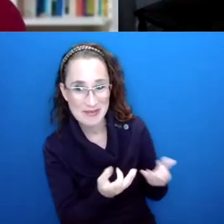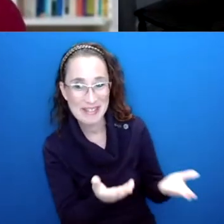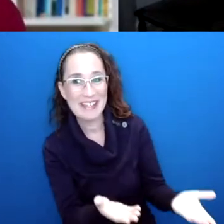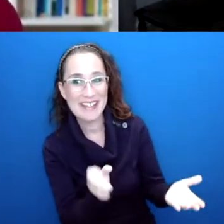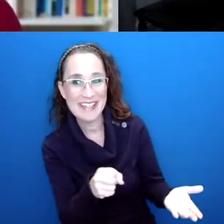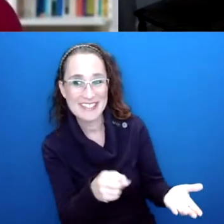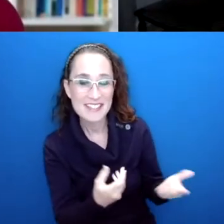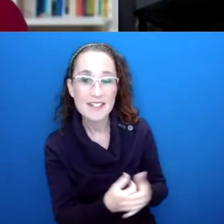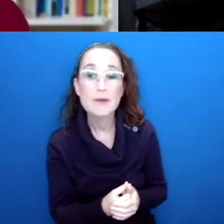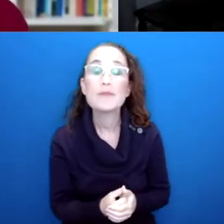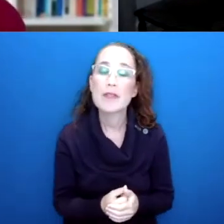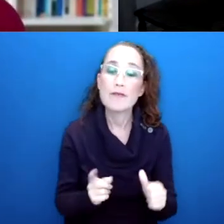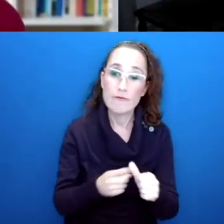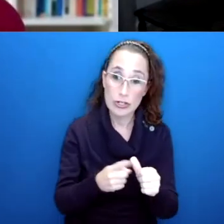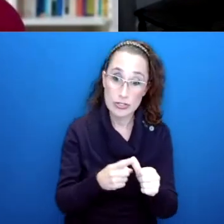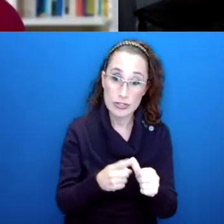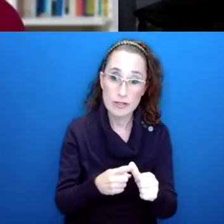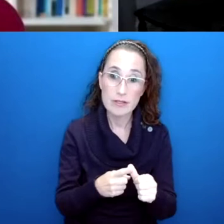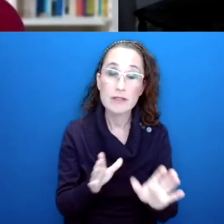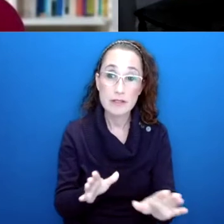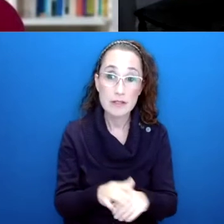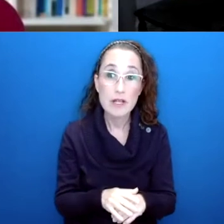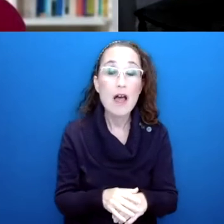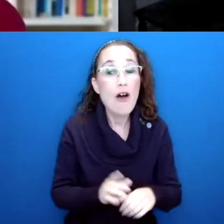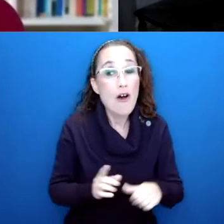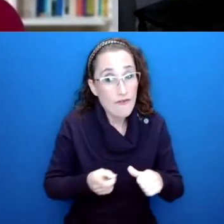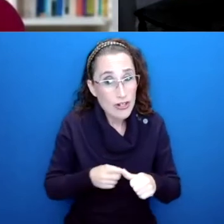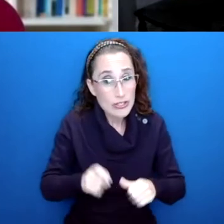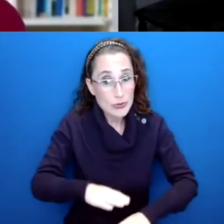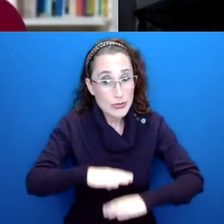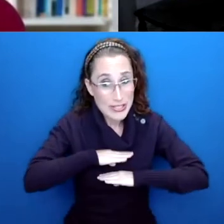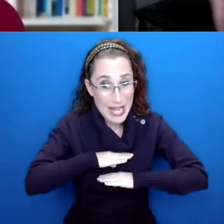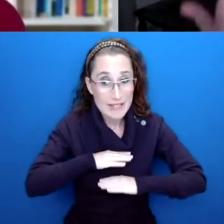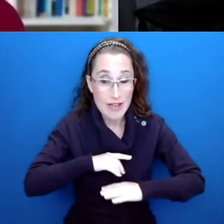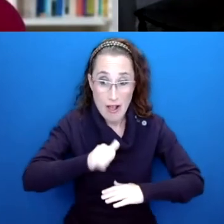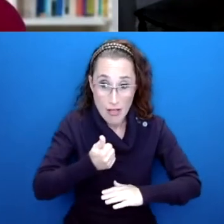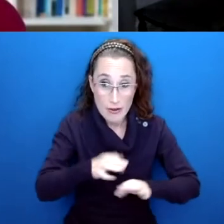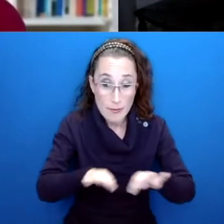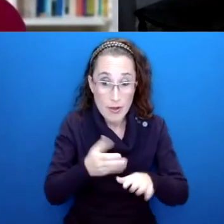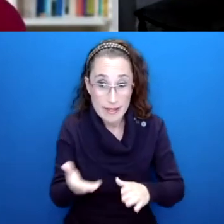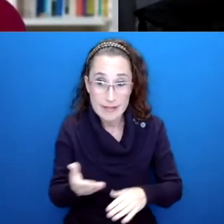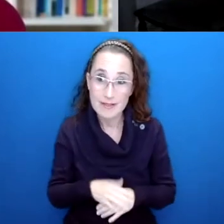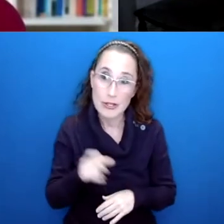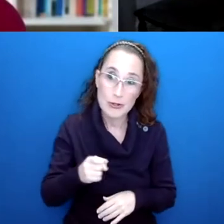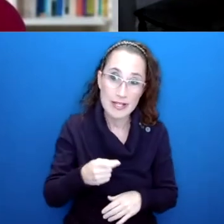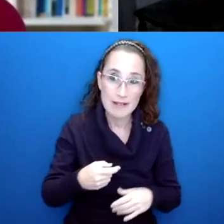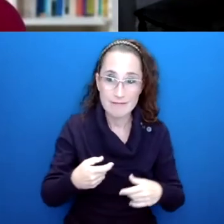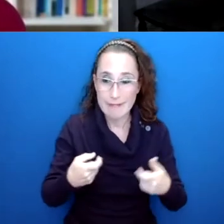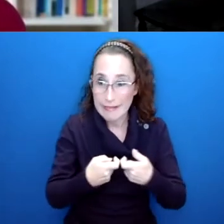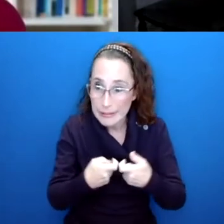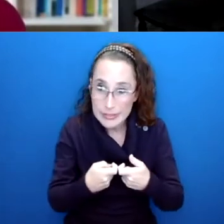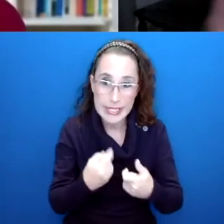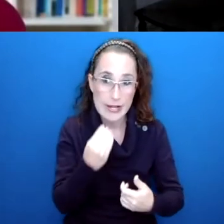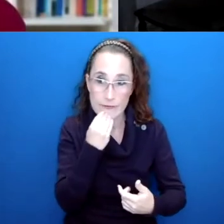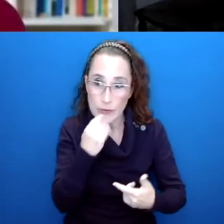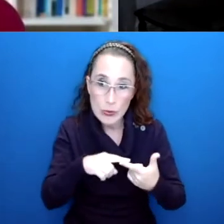we should just acknowledge that this is only applicable if our basic needs are met. You know, if anyone's struggling to keep the lights on or to have food on the